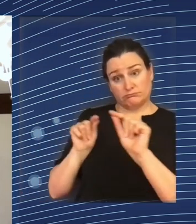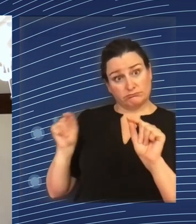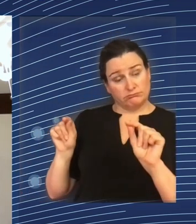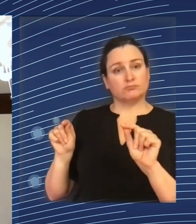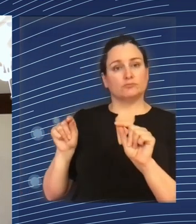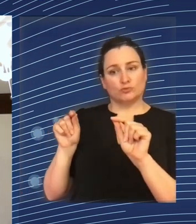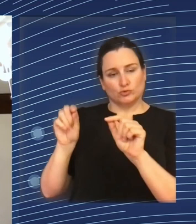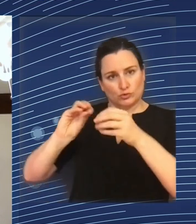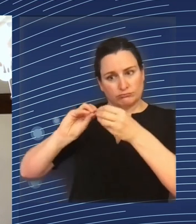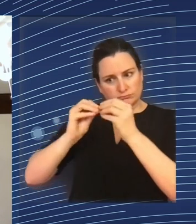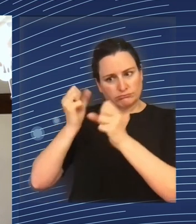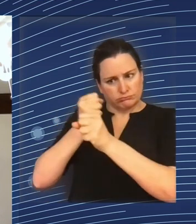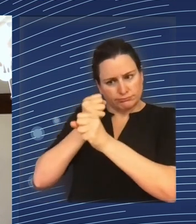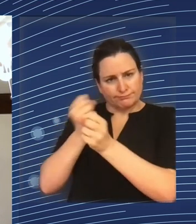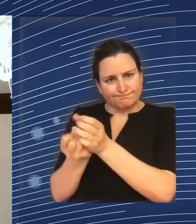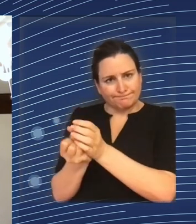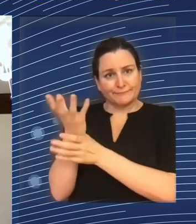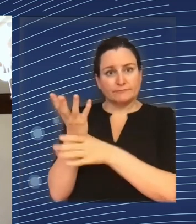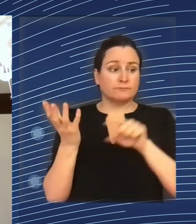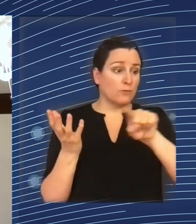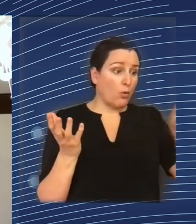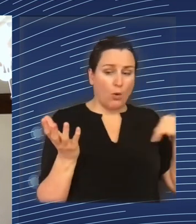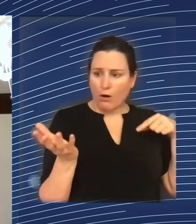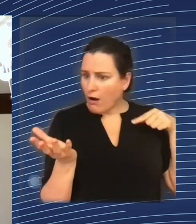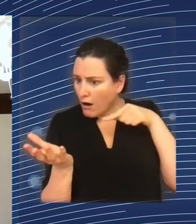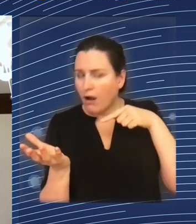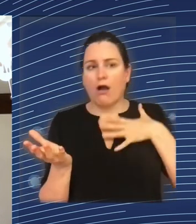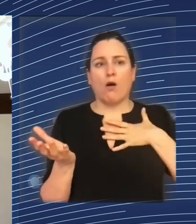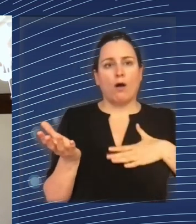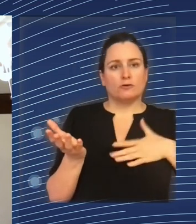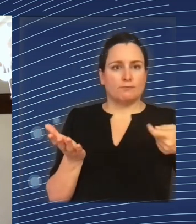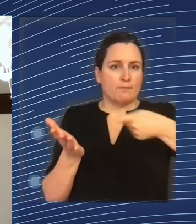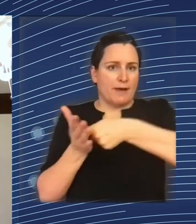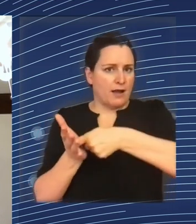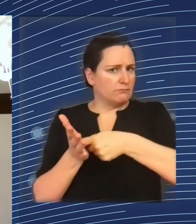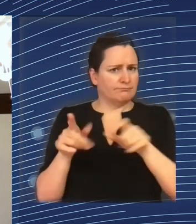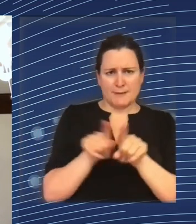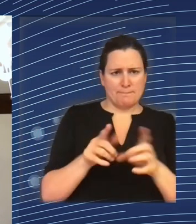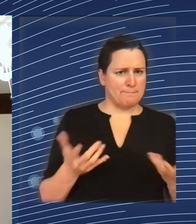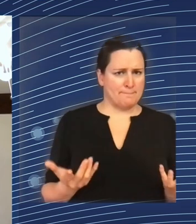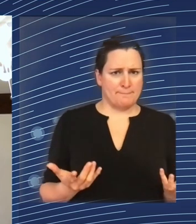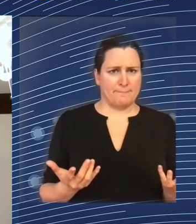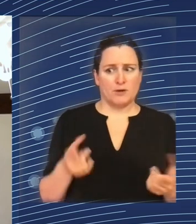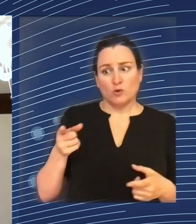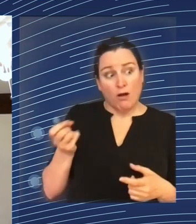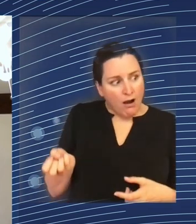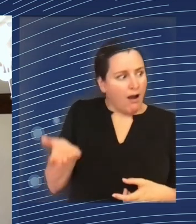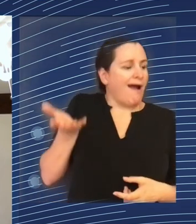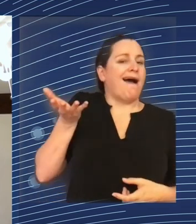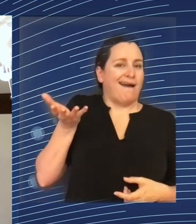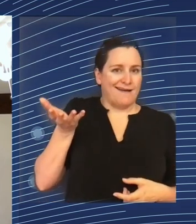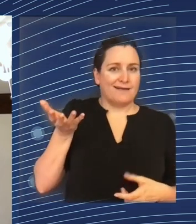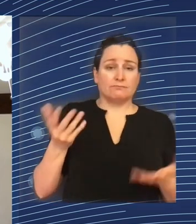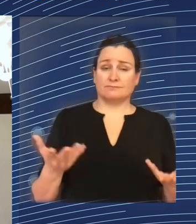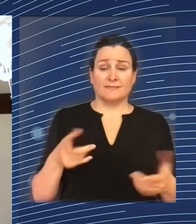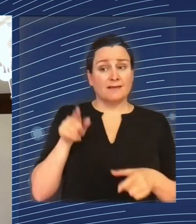are valued in the market. And it's the same at the individual level, you know, beyond some point, people want to have good jobs.